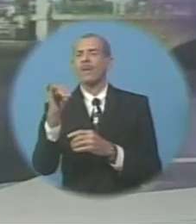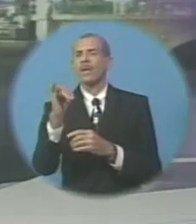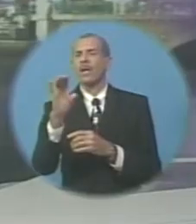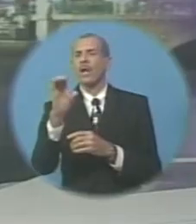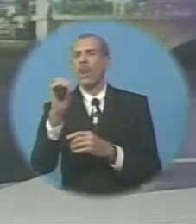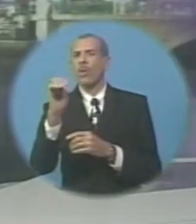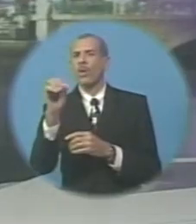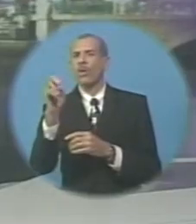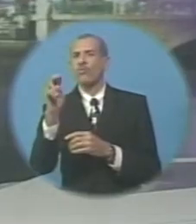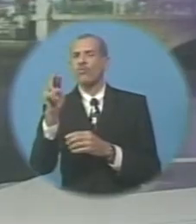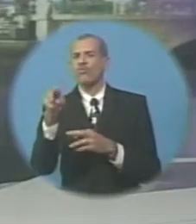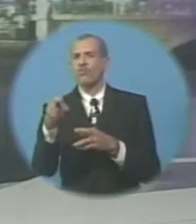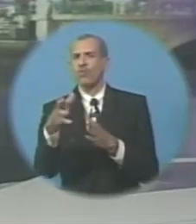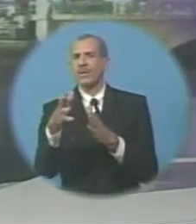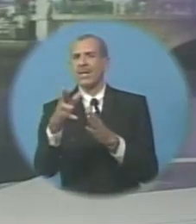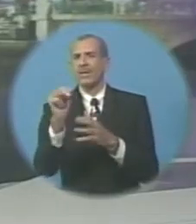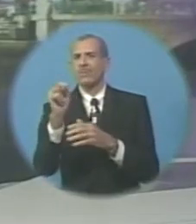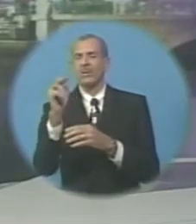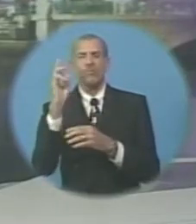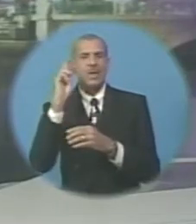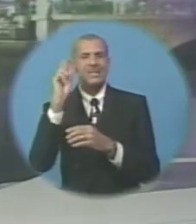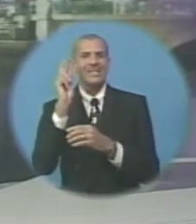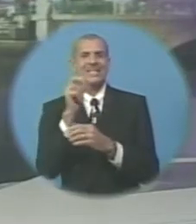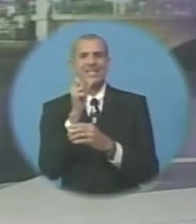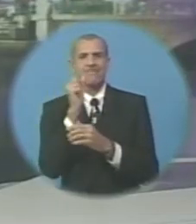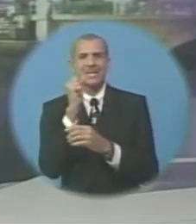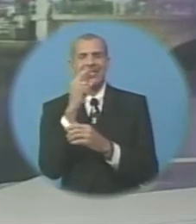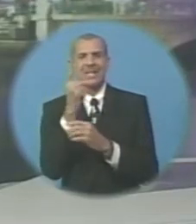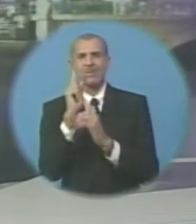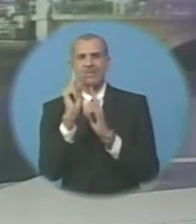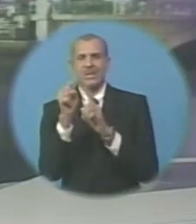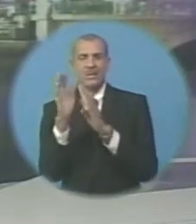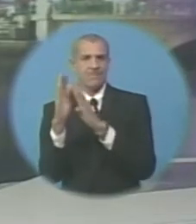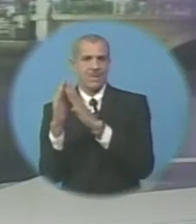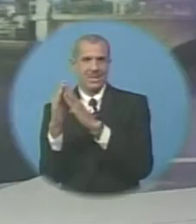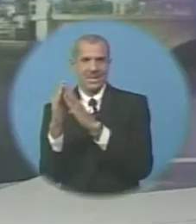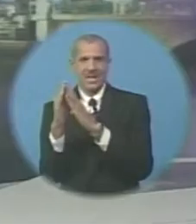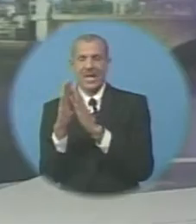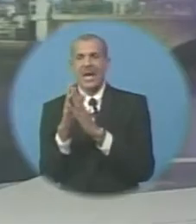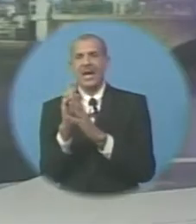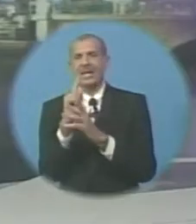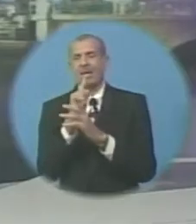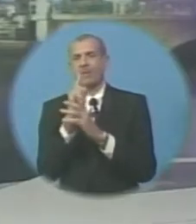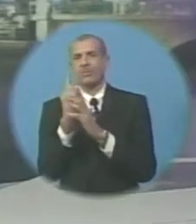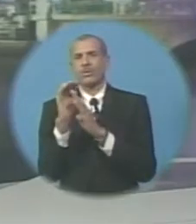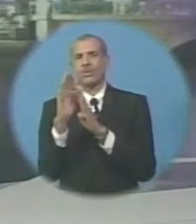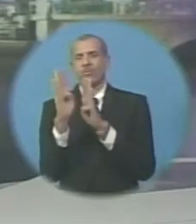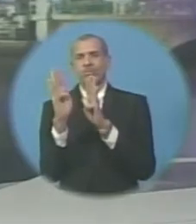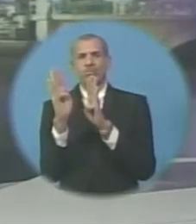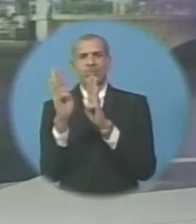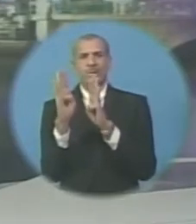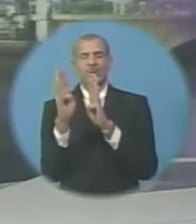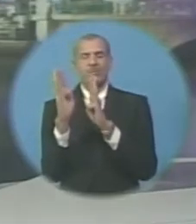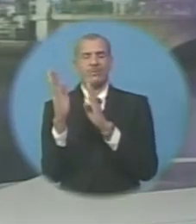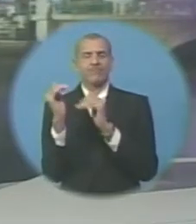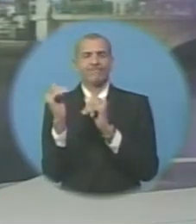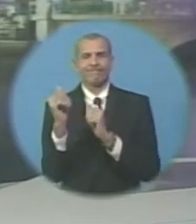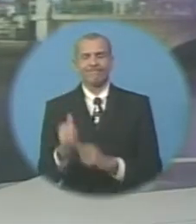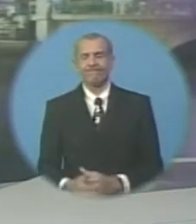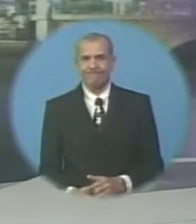Road. NUPW President Roslyn Smith says they will be attending the meeting and are keeping all options open.